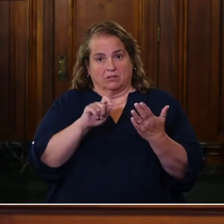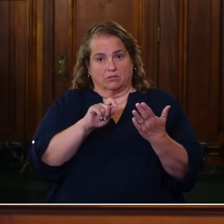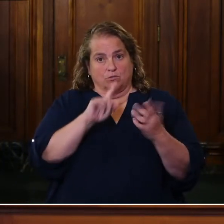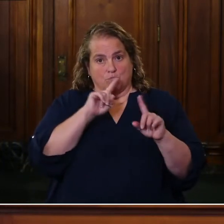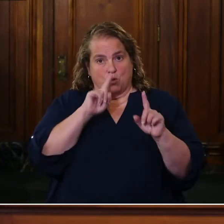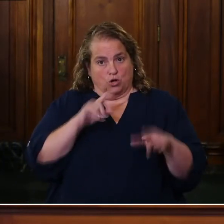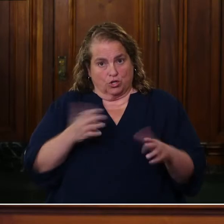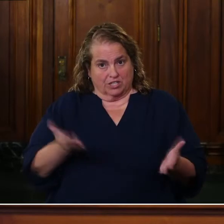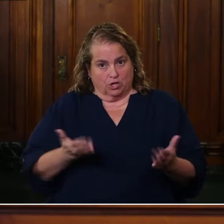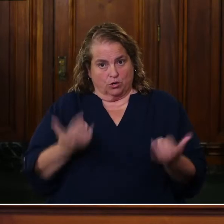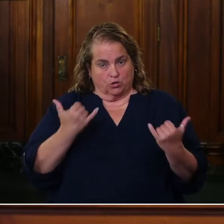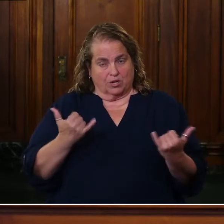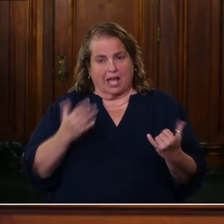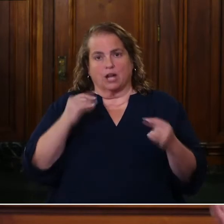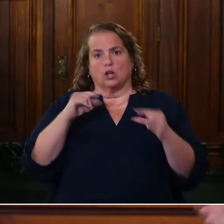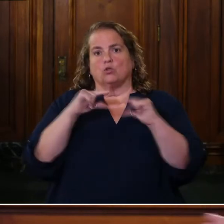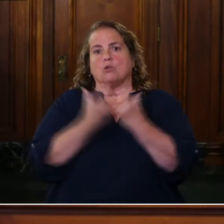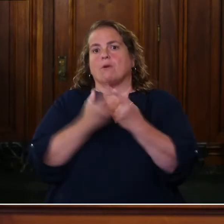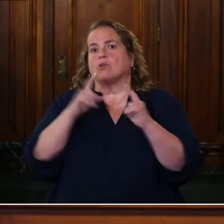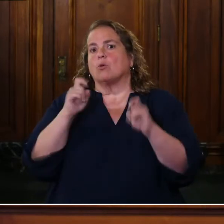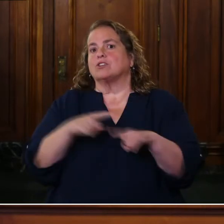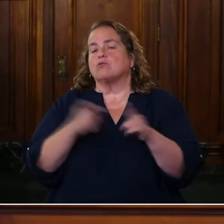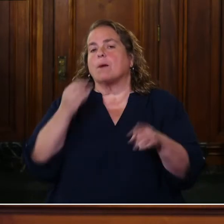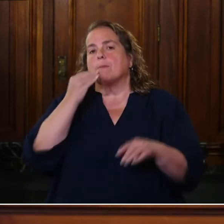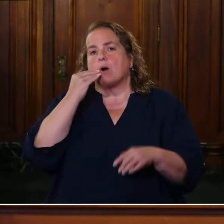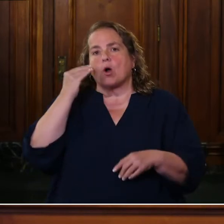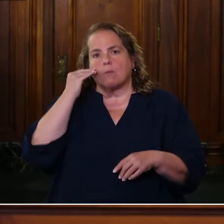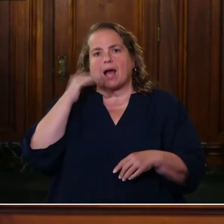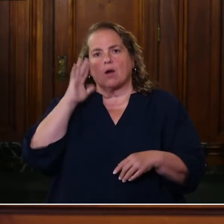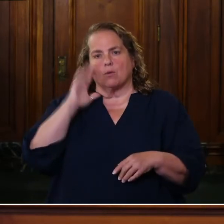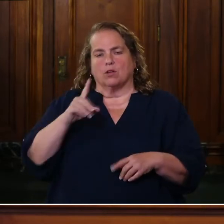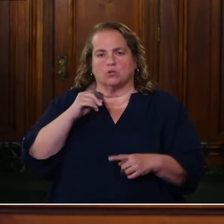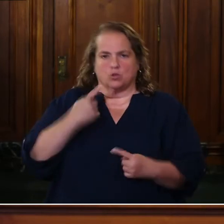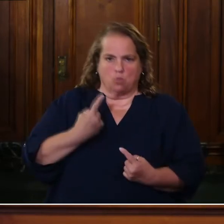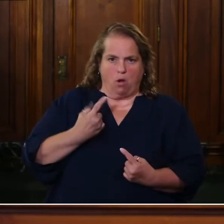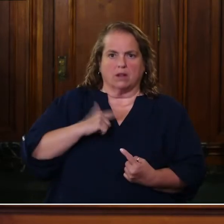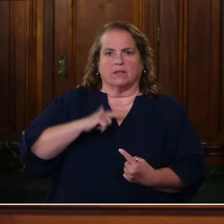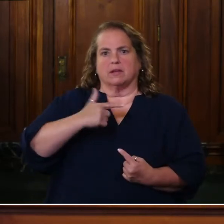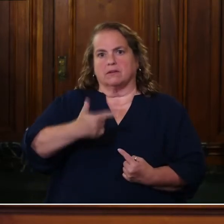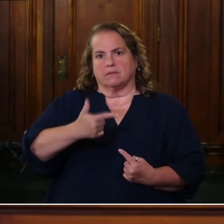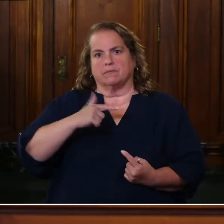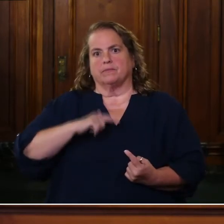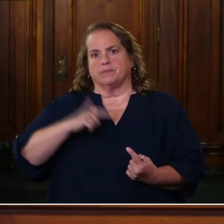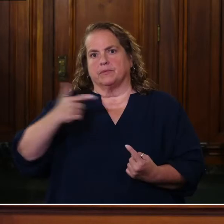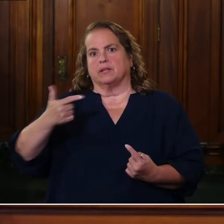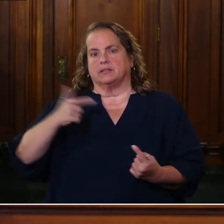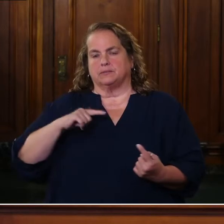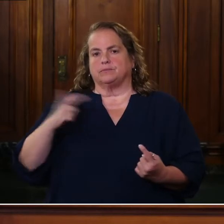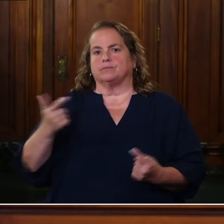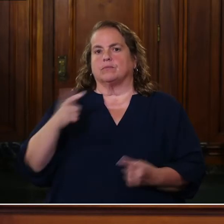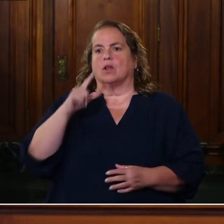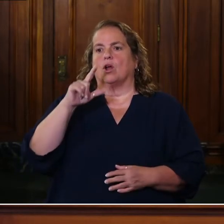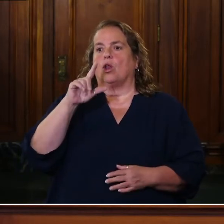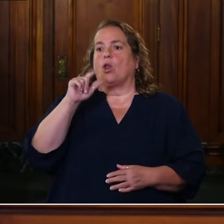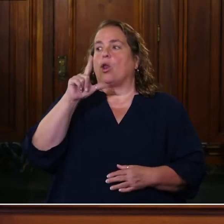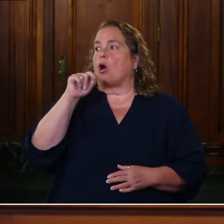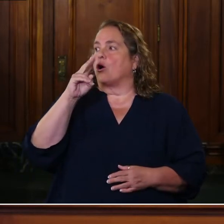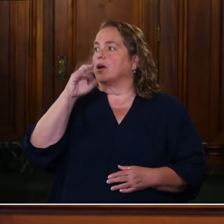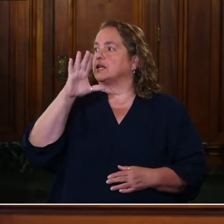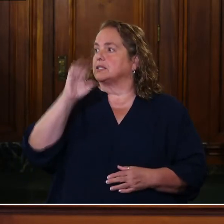today and a group of questions from home. I'll try to do one and, and, and one as we move through. Lawrence, want to kick us off?